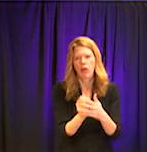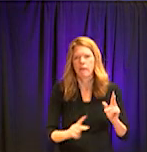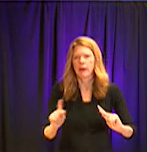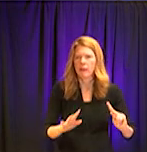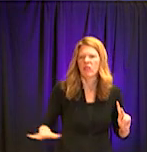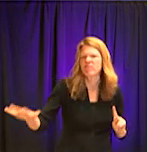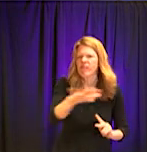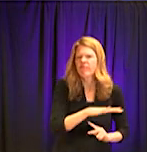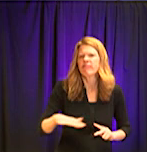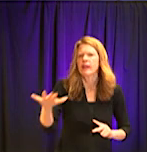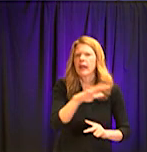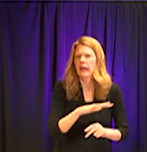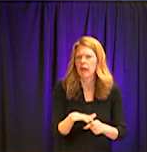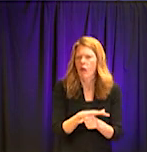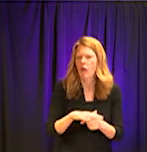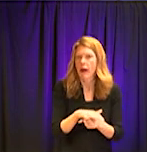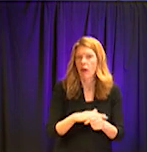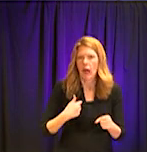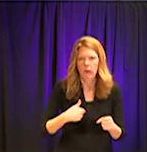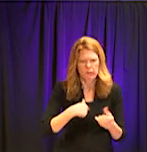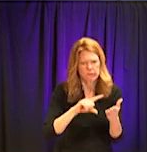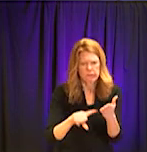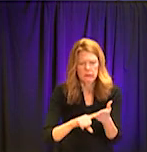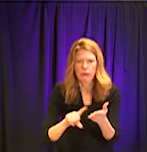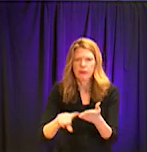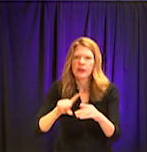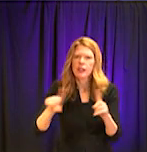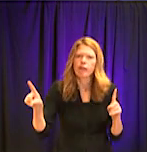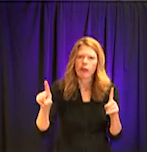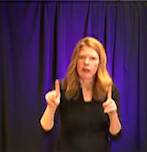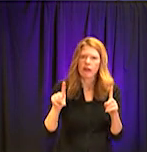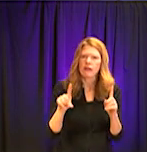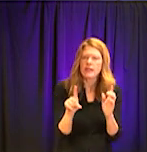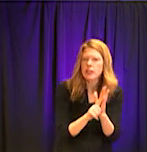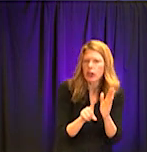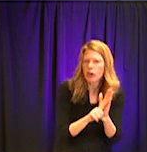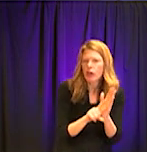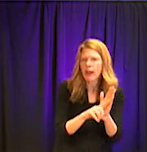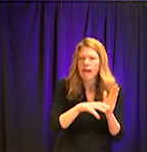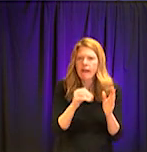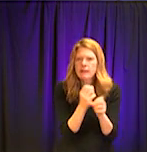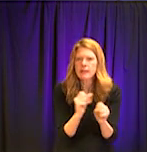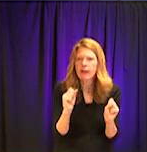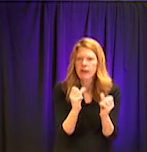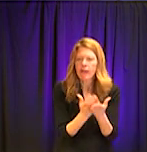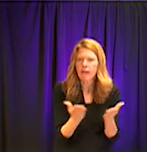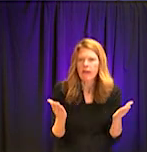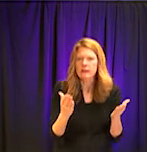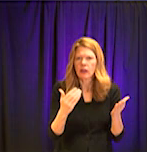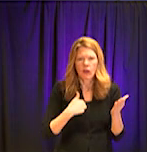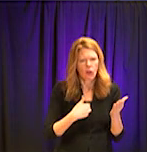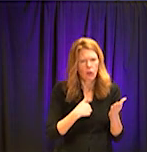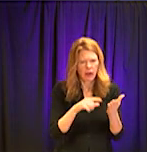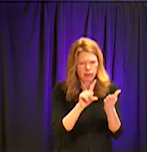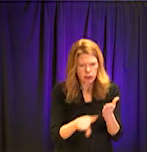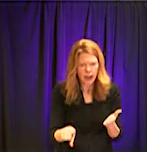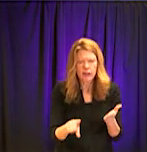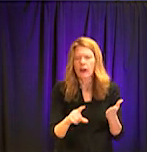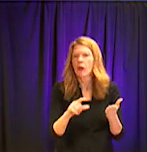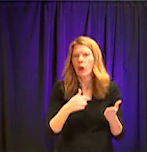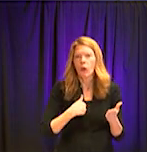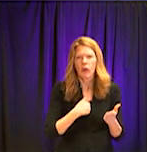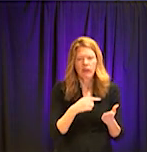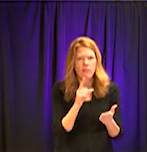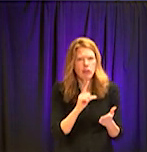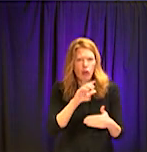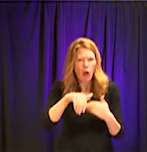We have looked at everything from our security practices to monitoring all traffic coming in and out of